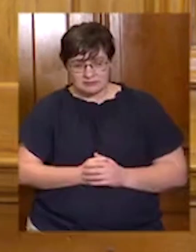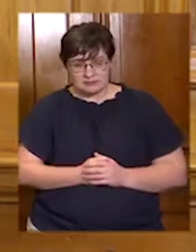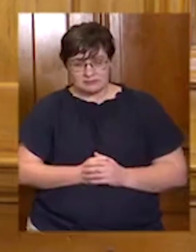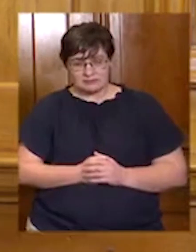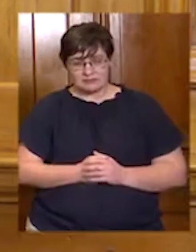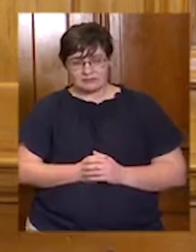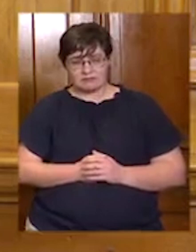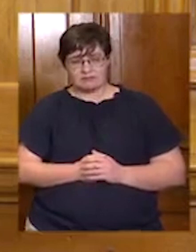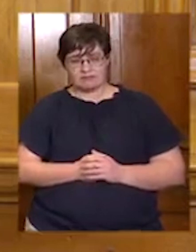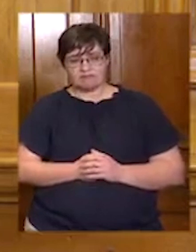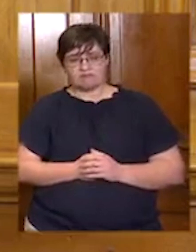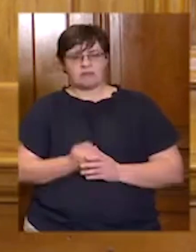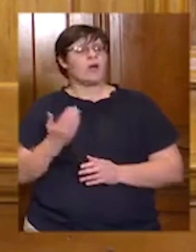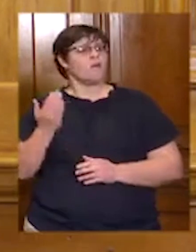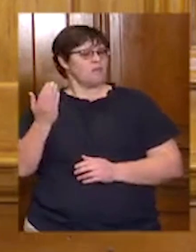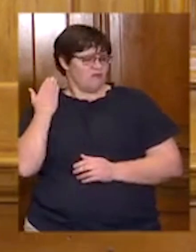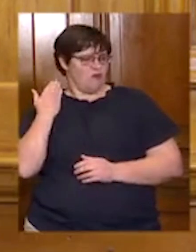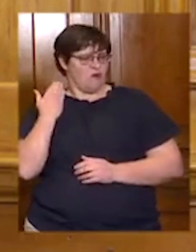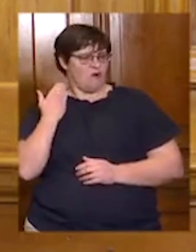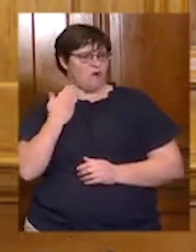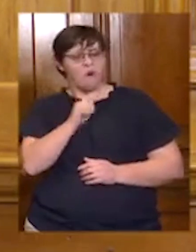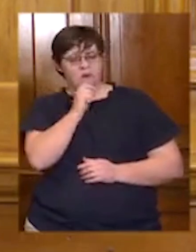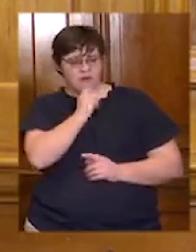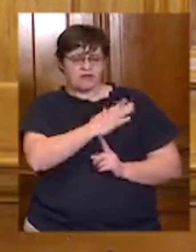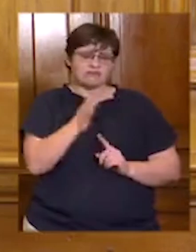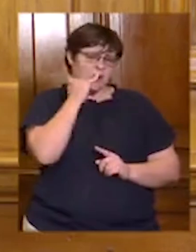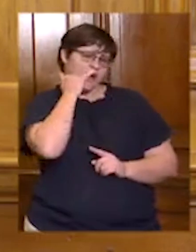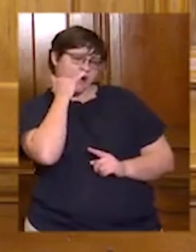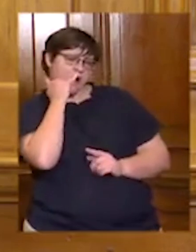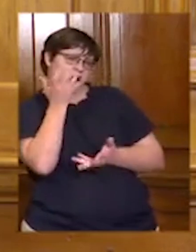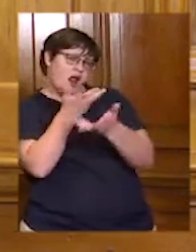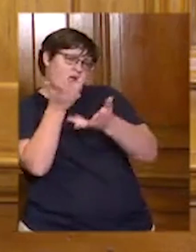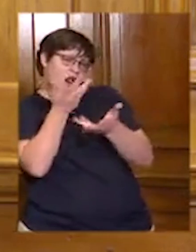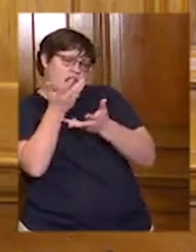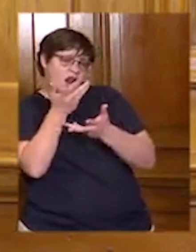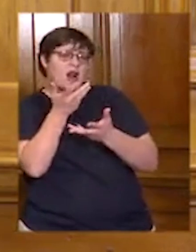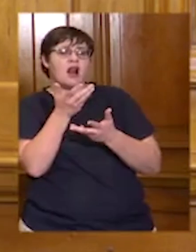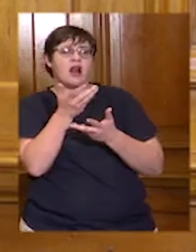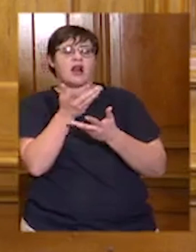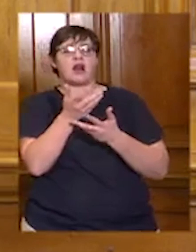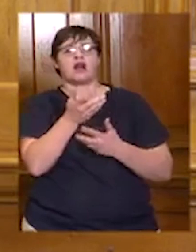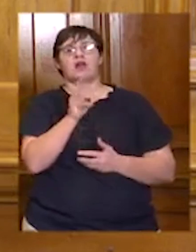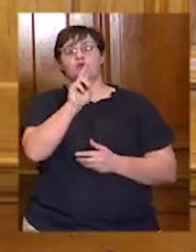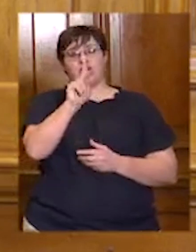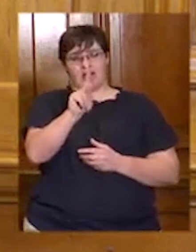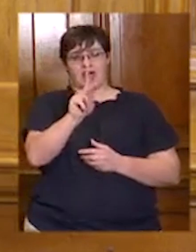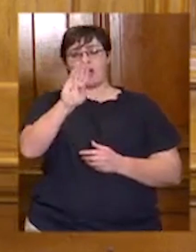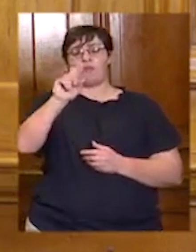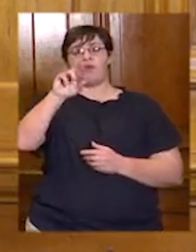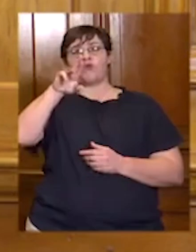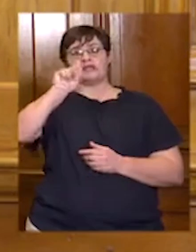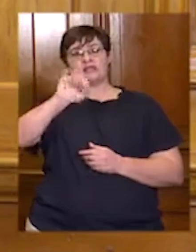Now, earlier today, I had a telephone conversation with the British Prime Minister, Boris Johnson,